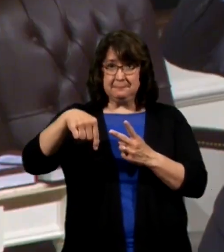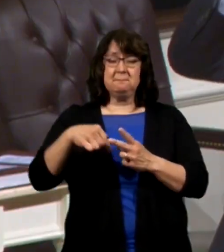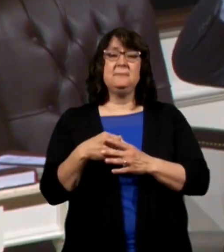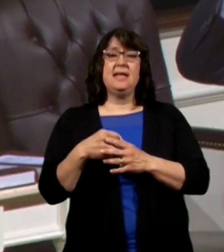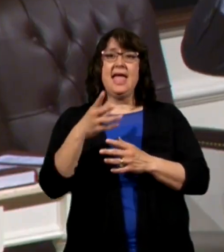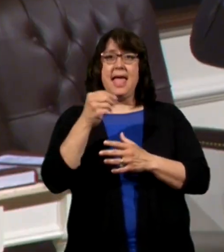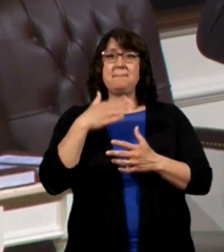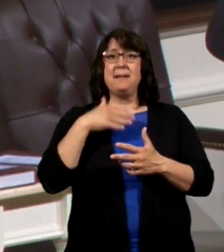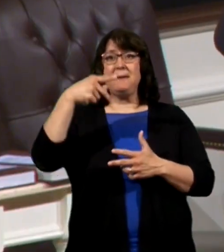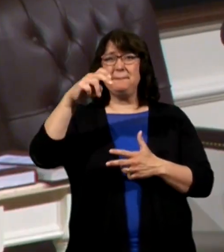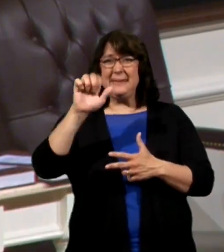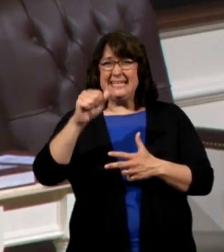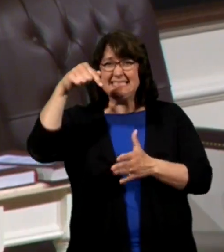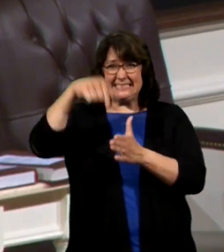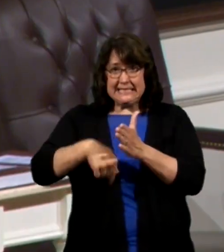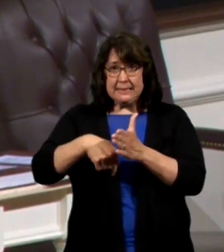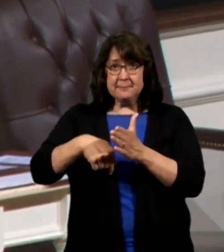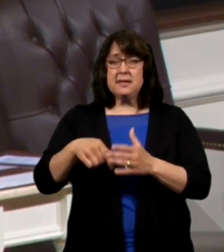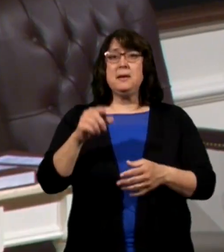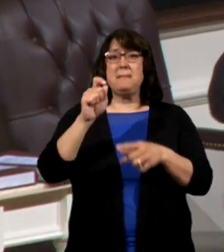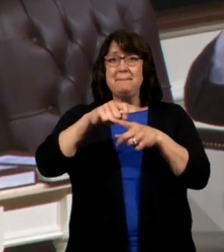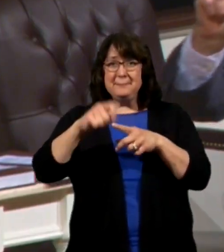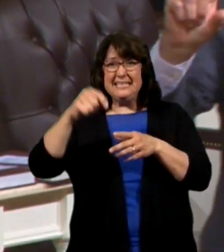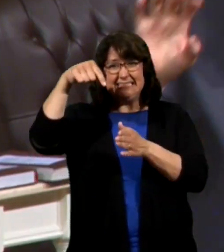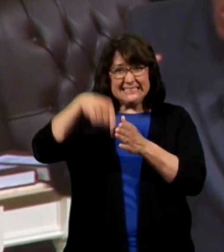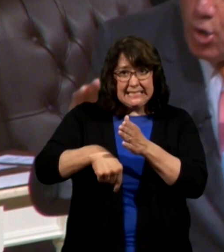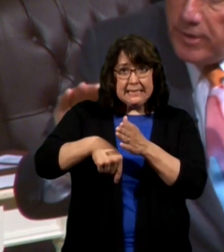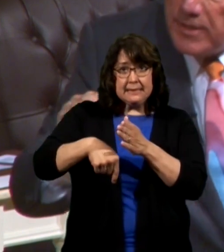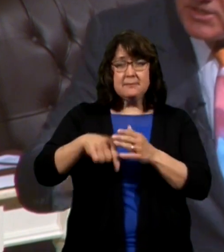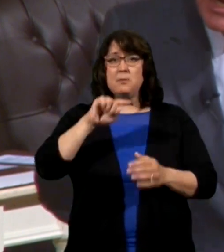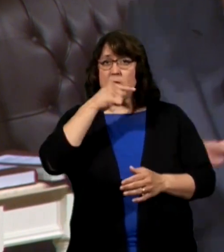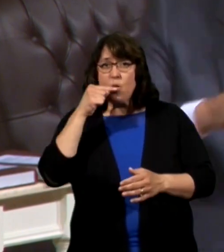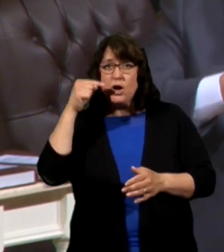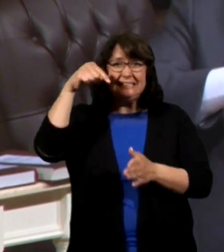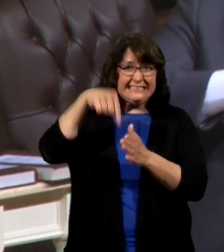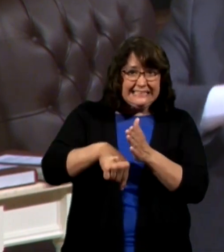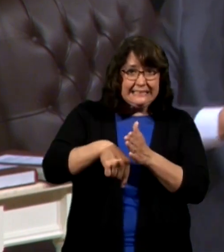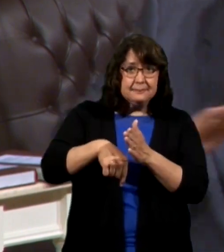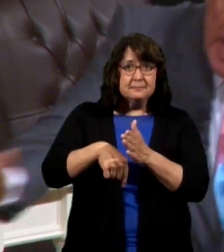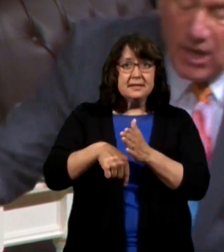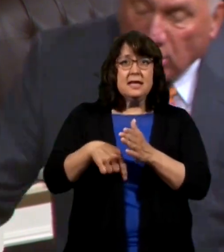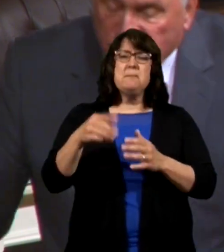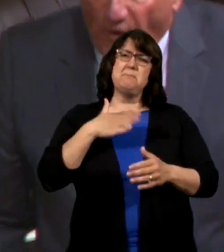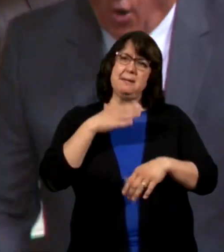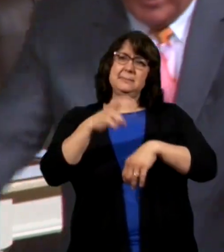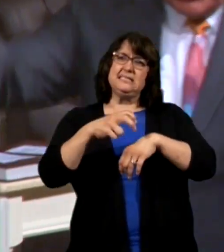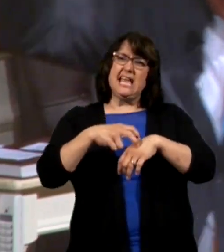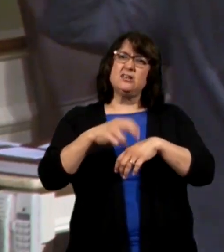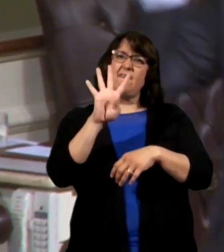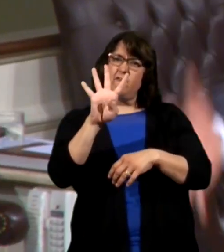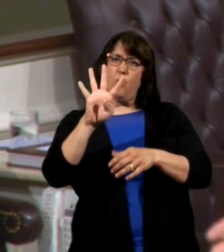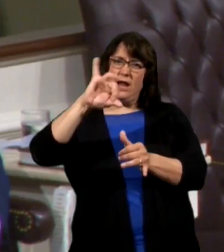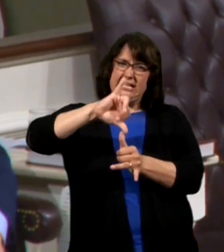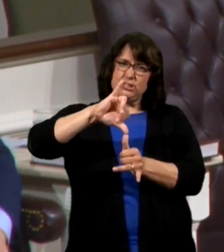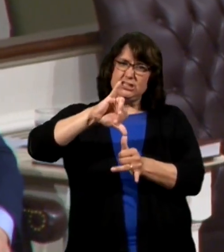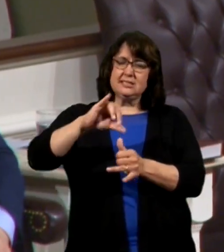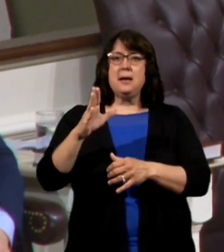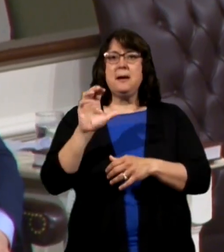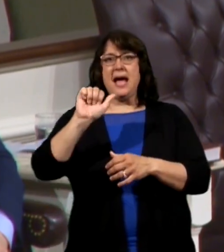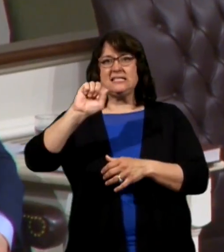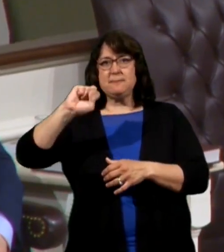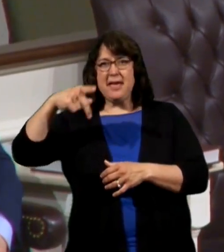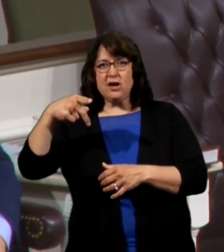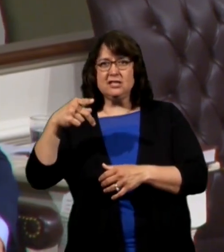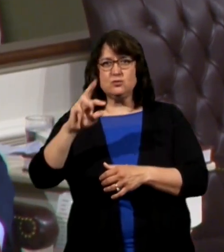and my peas this deep and my beans this deep and my corn this deep and my potatoes four inches and my asparagus